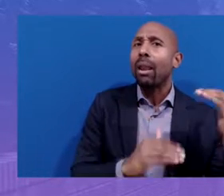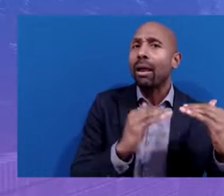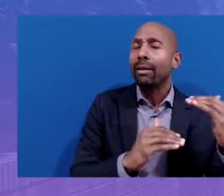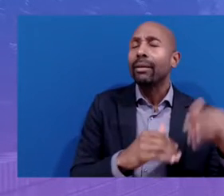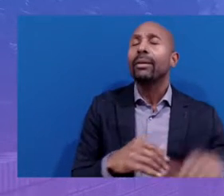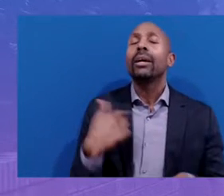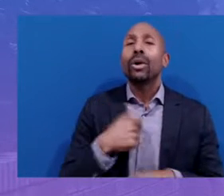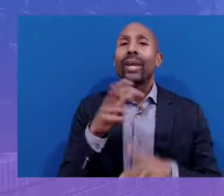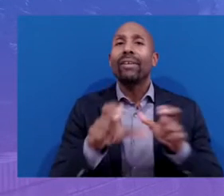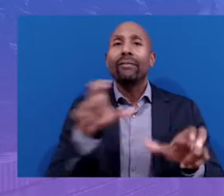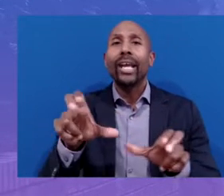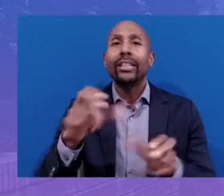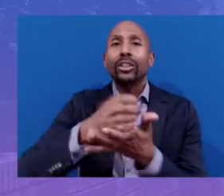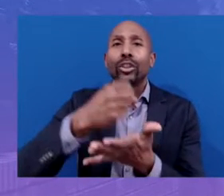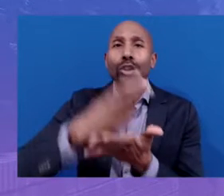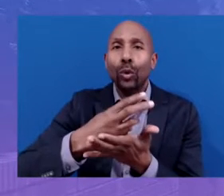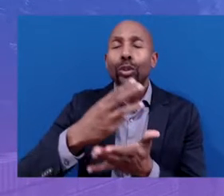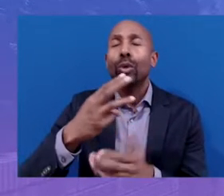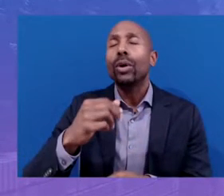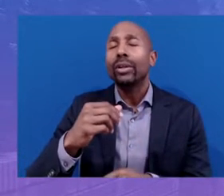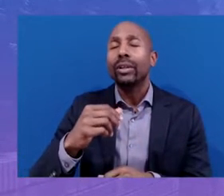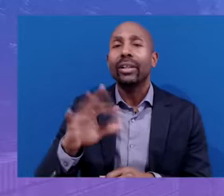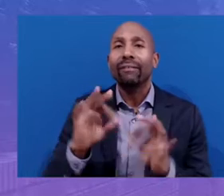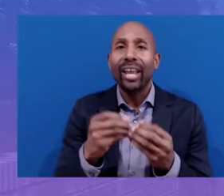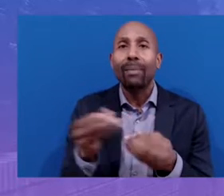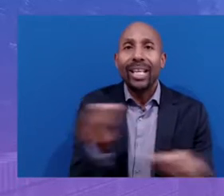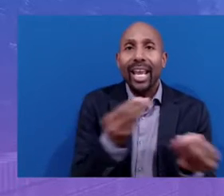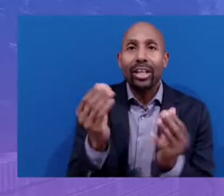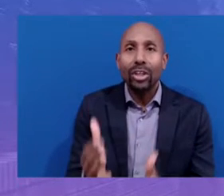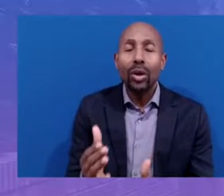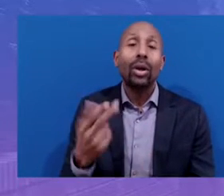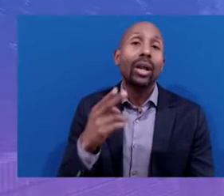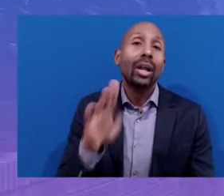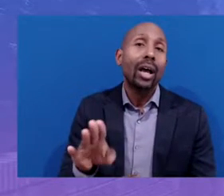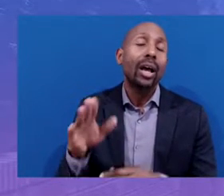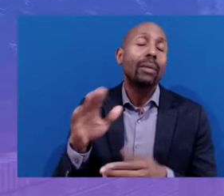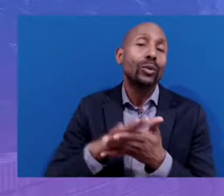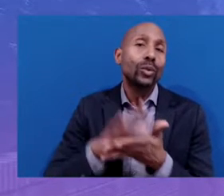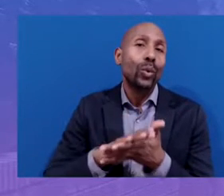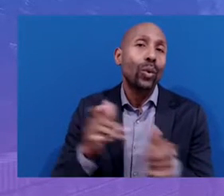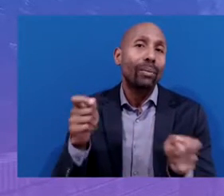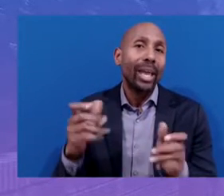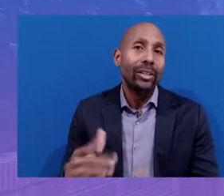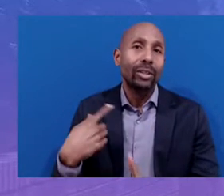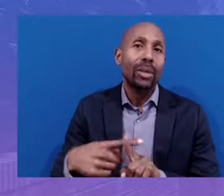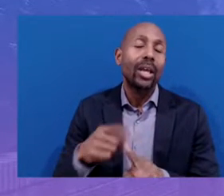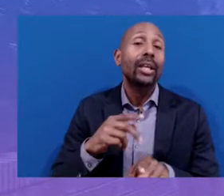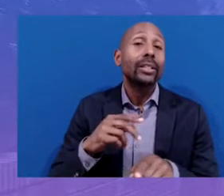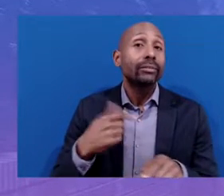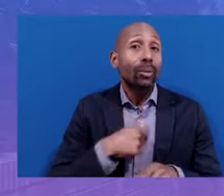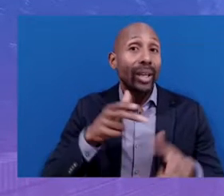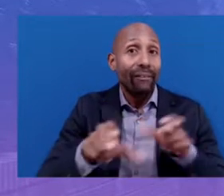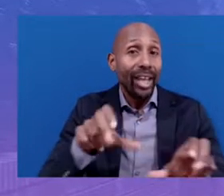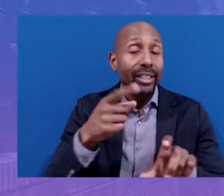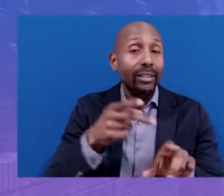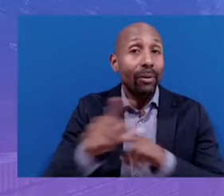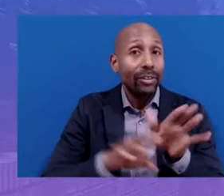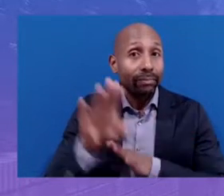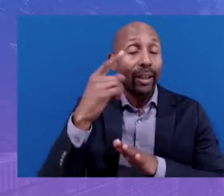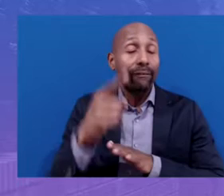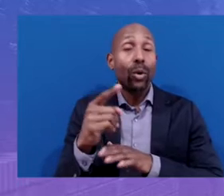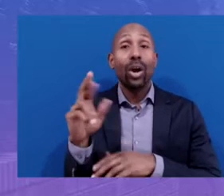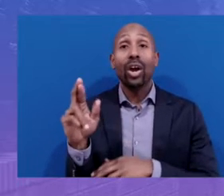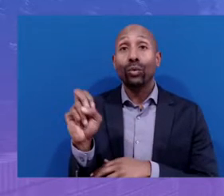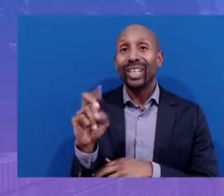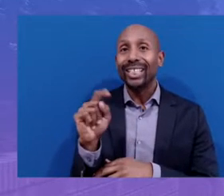invested in social workers, family liaisons, hub school managers, and professional development on restorative justice. Because